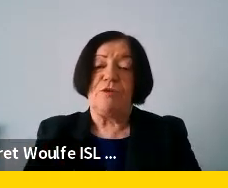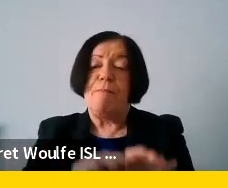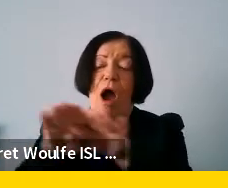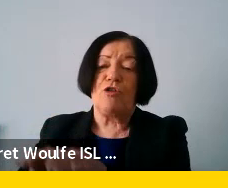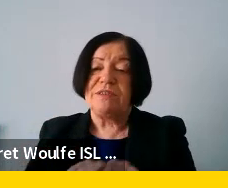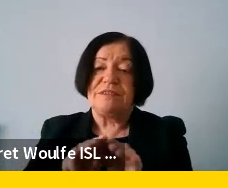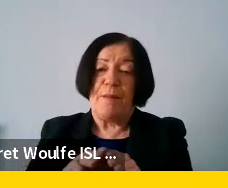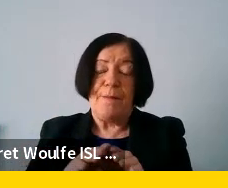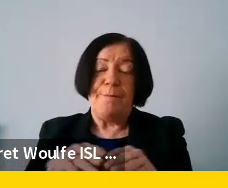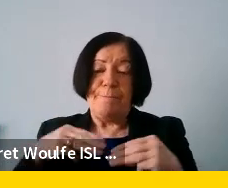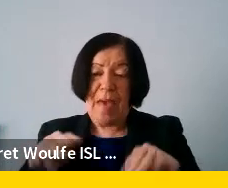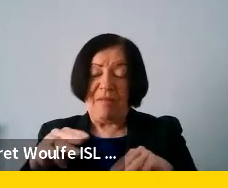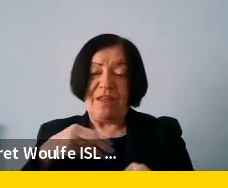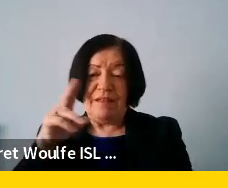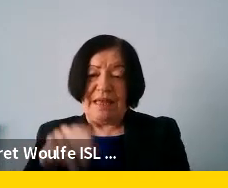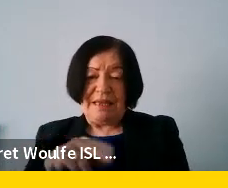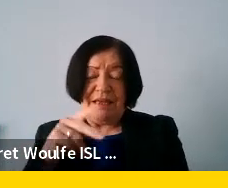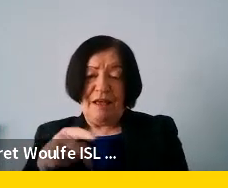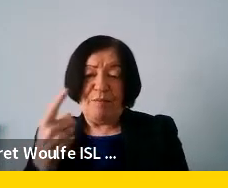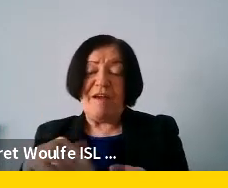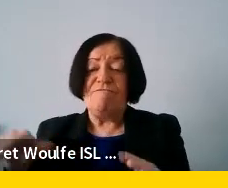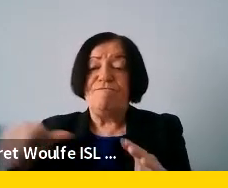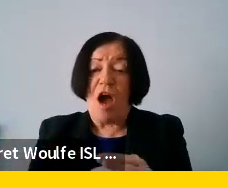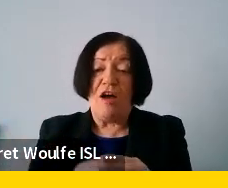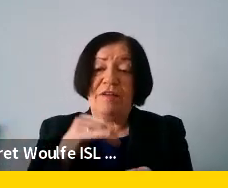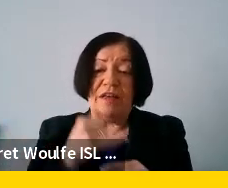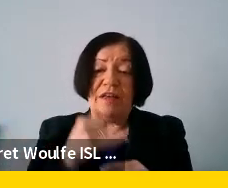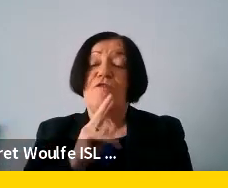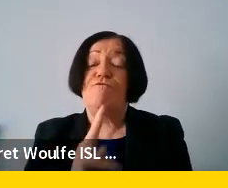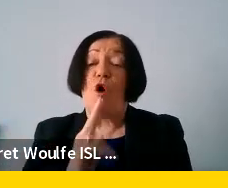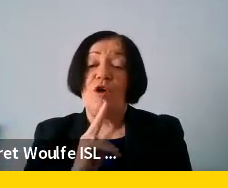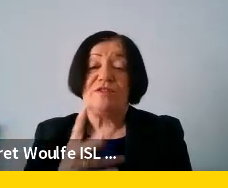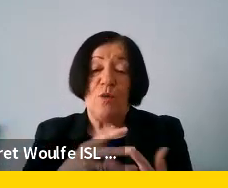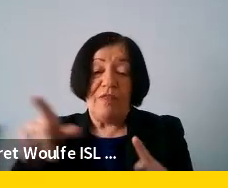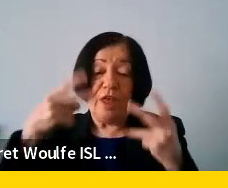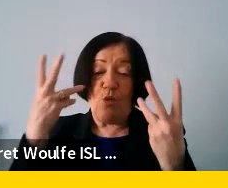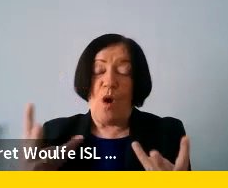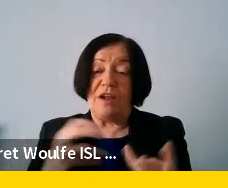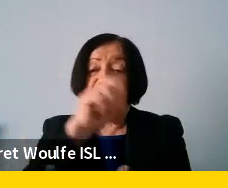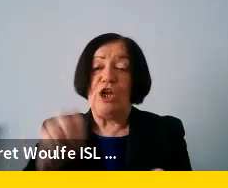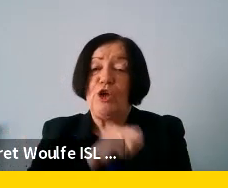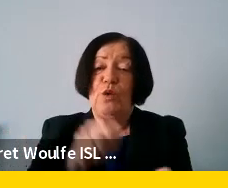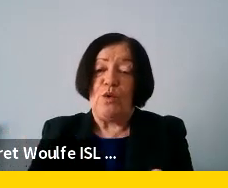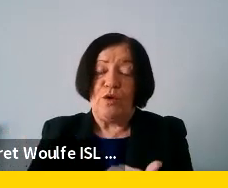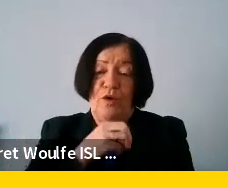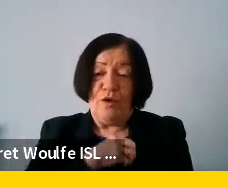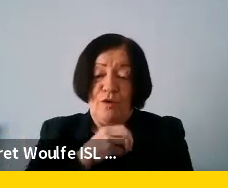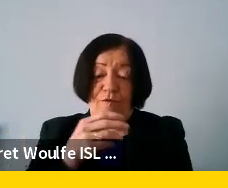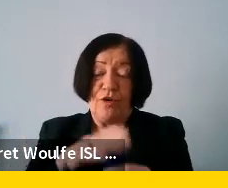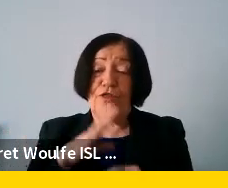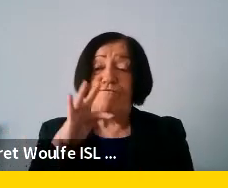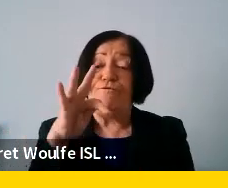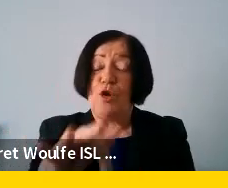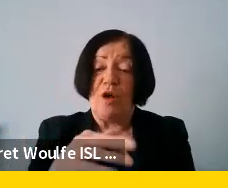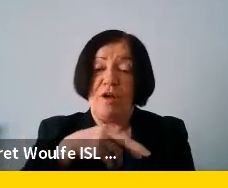mechanism where they could actually participate in to voice what they wanted the eu to do in the future